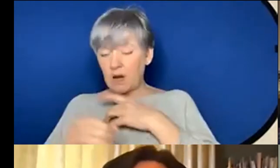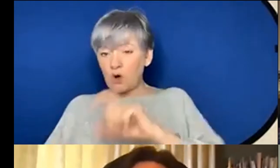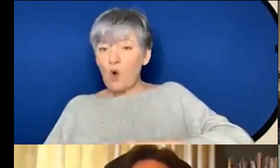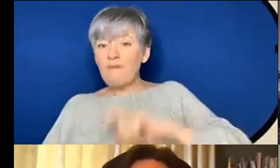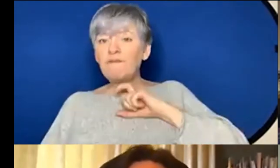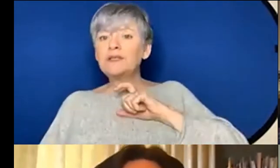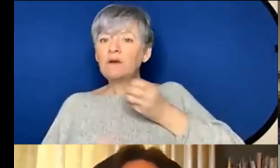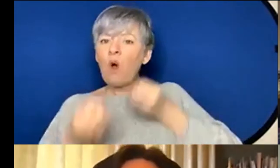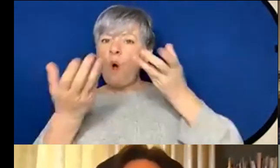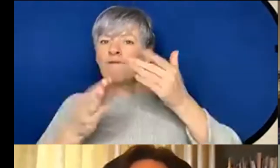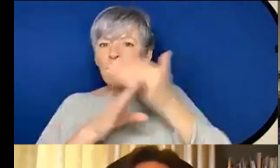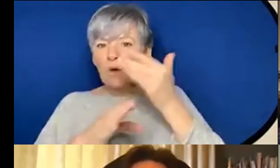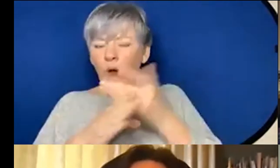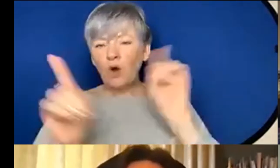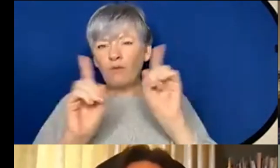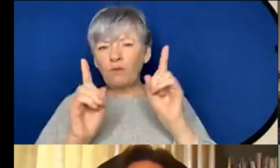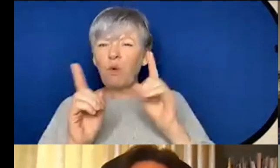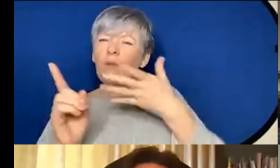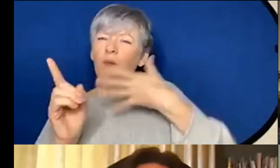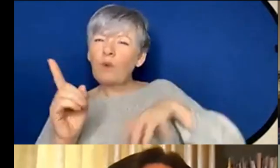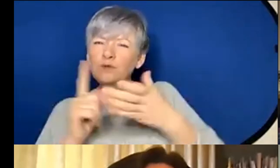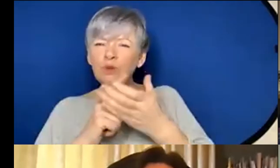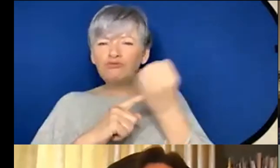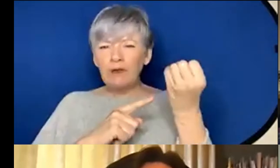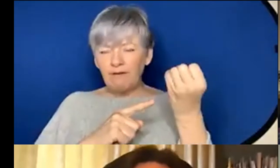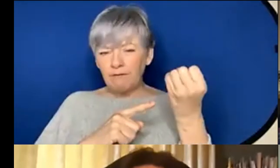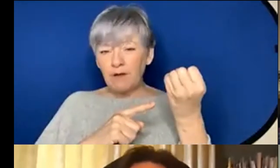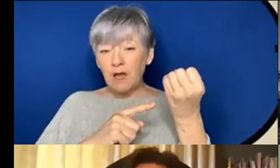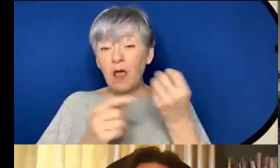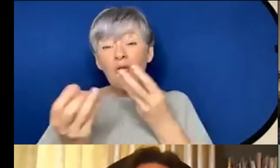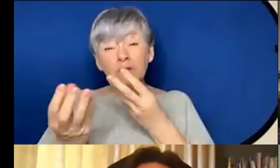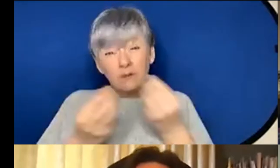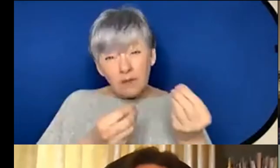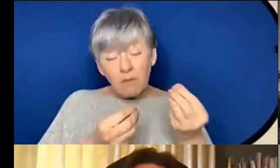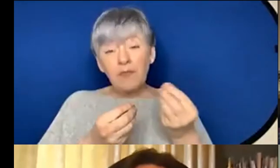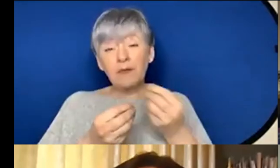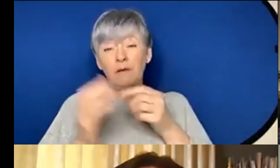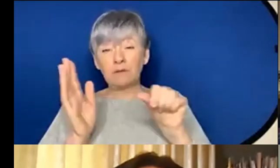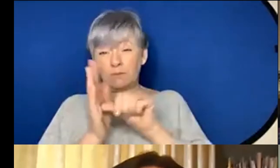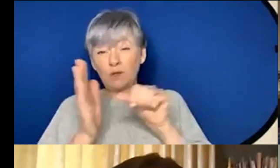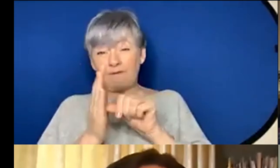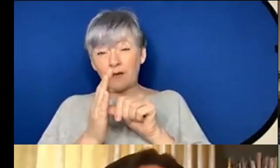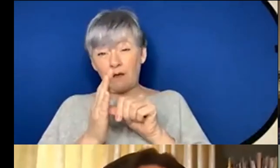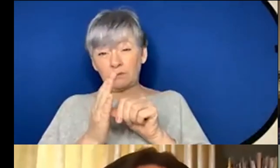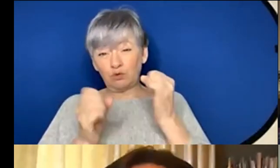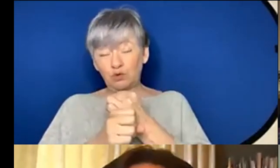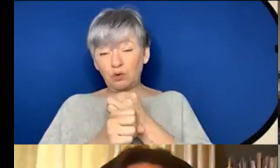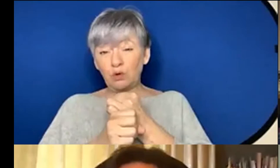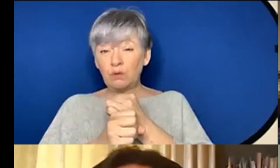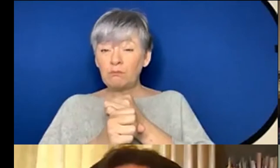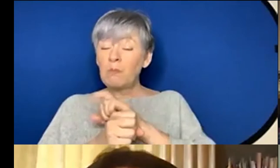for what they want to achieve and as you said that can be something that's that's harder to do because you are you know you're promoting yourself